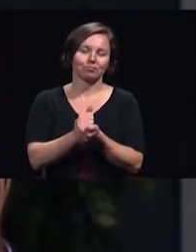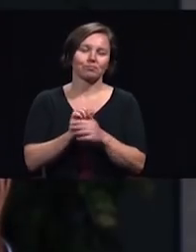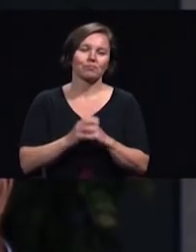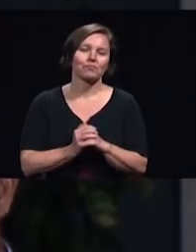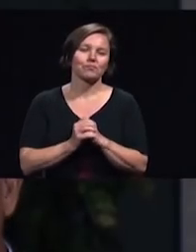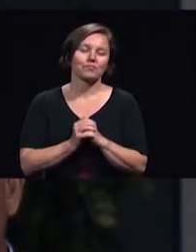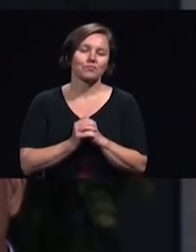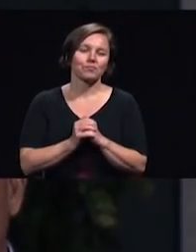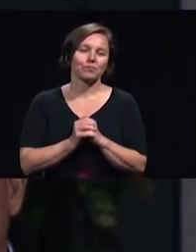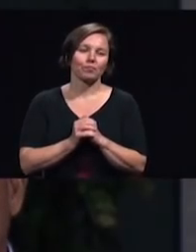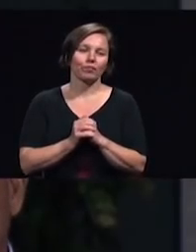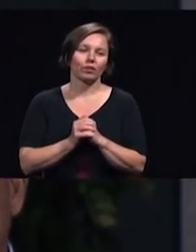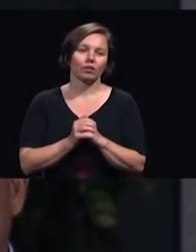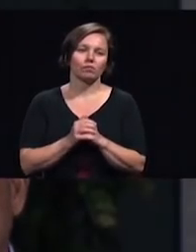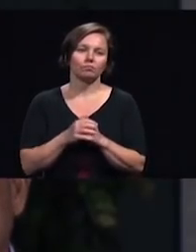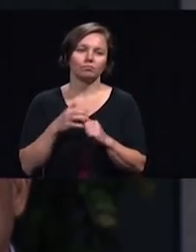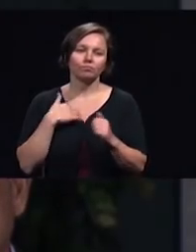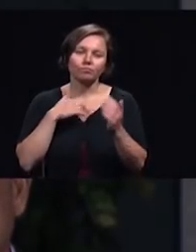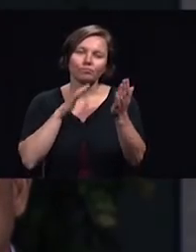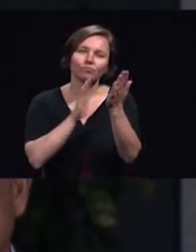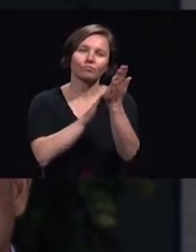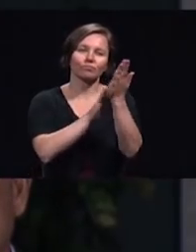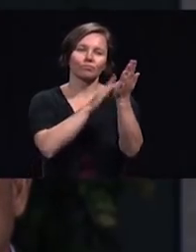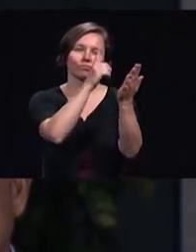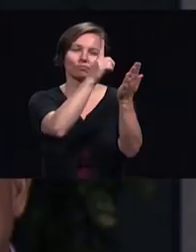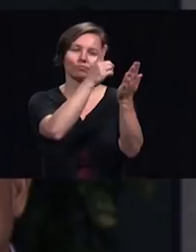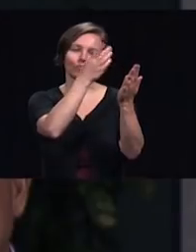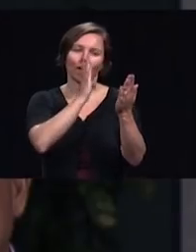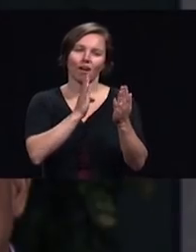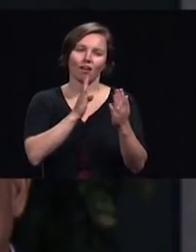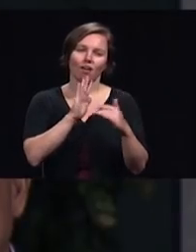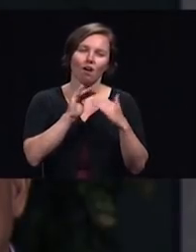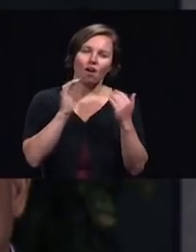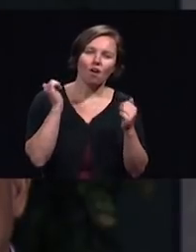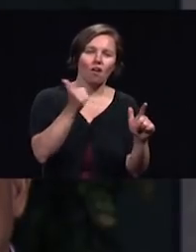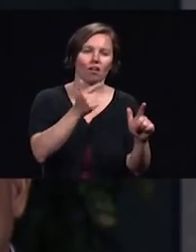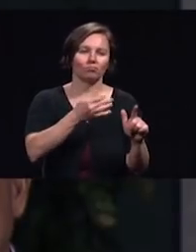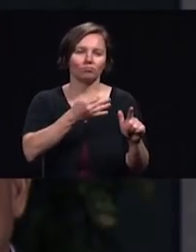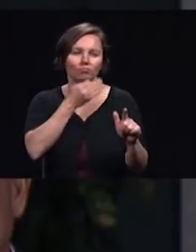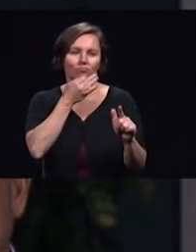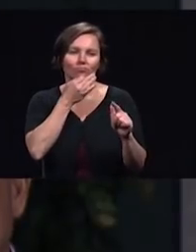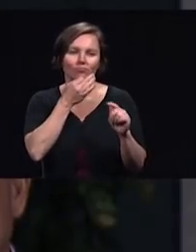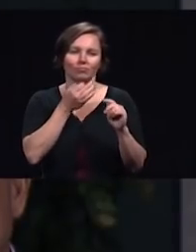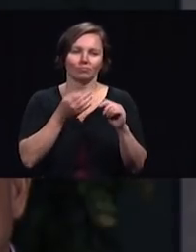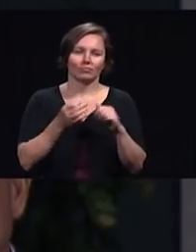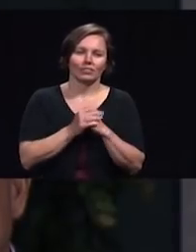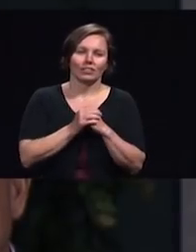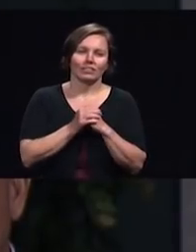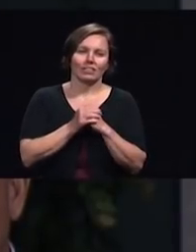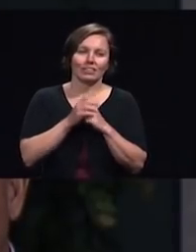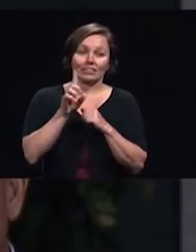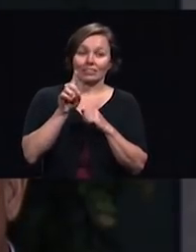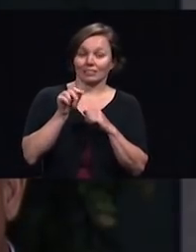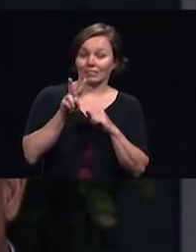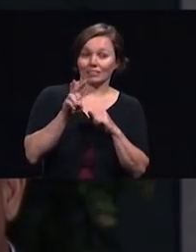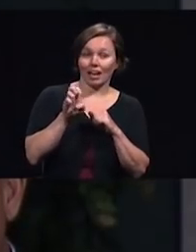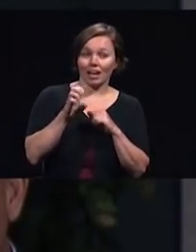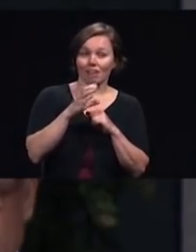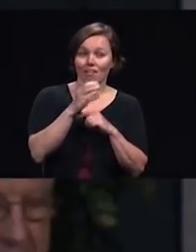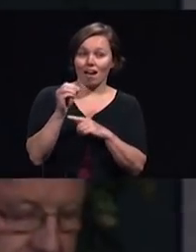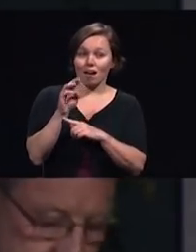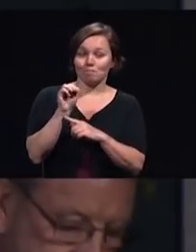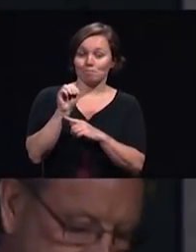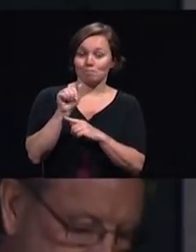We praise God for the talents of Dave and Marlene Colburn. Dave